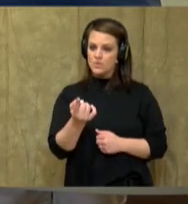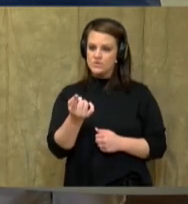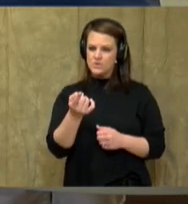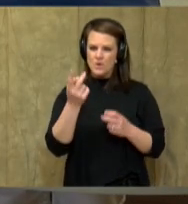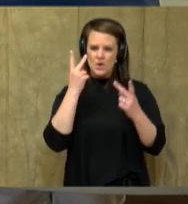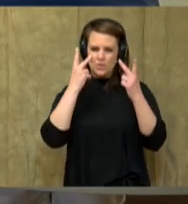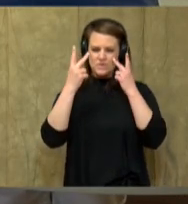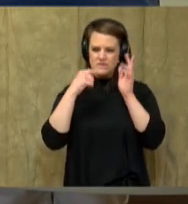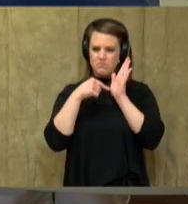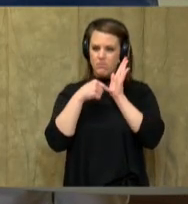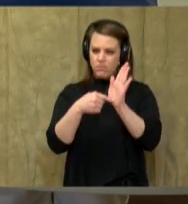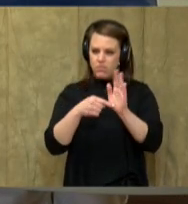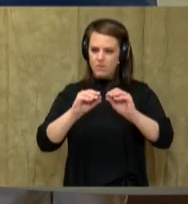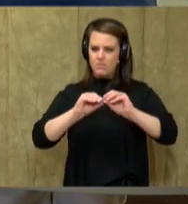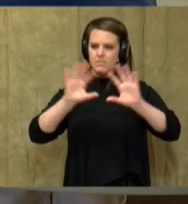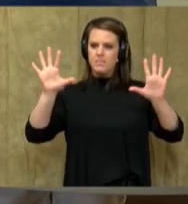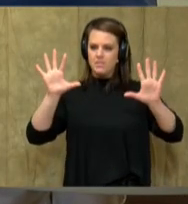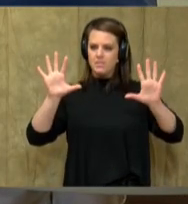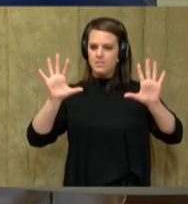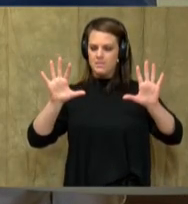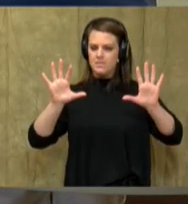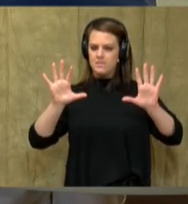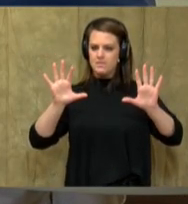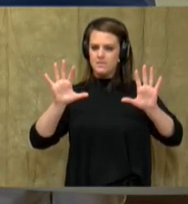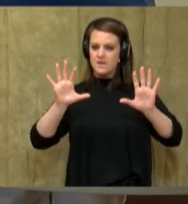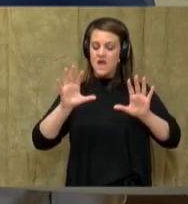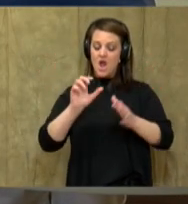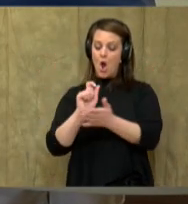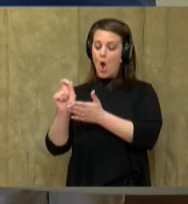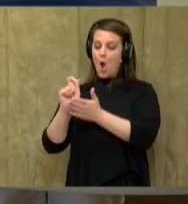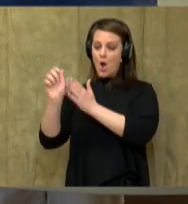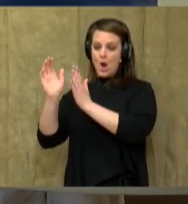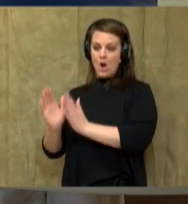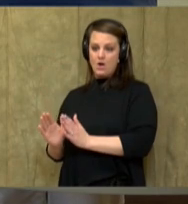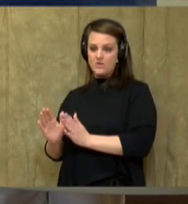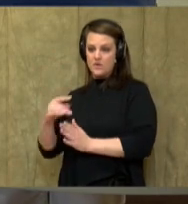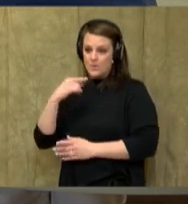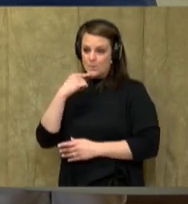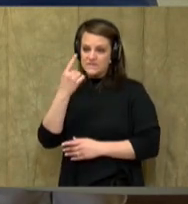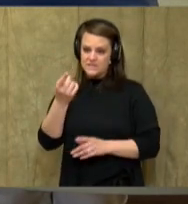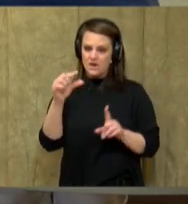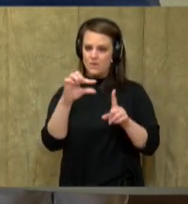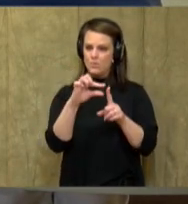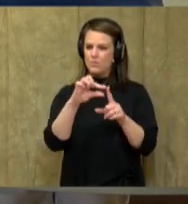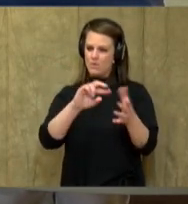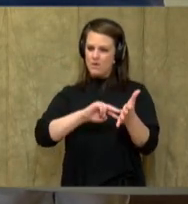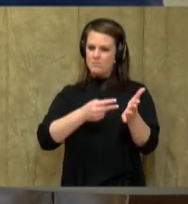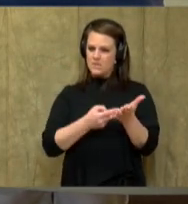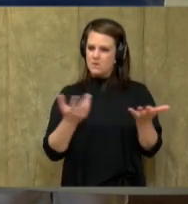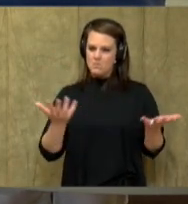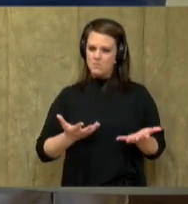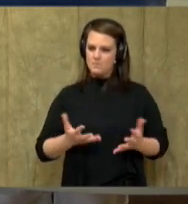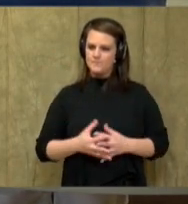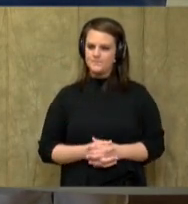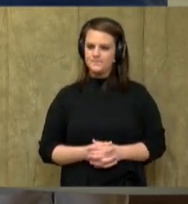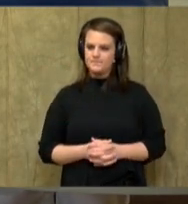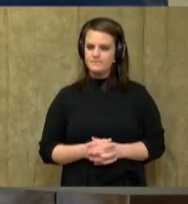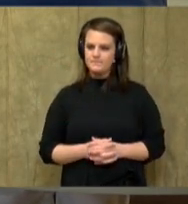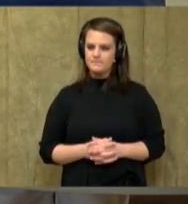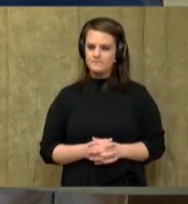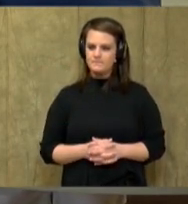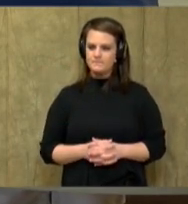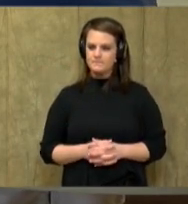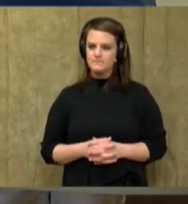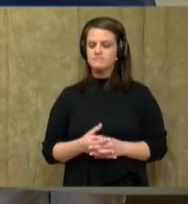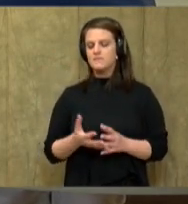explicit part of where an author would actually tell us what a word means. Or, in